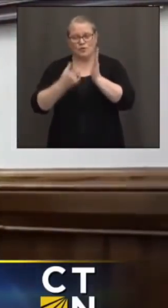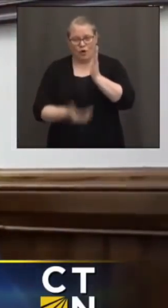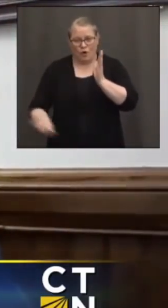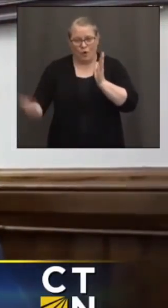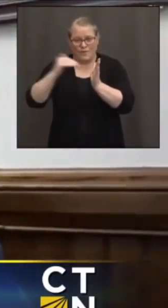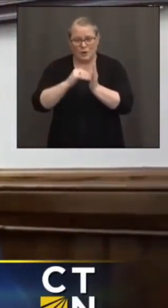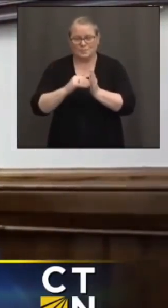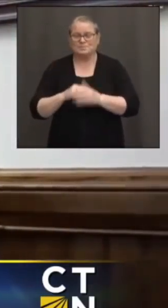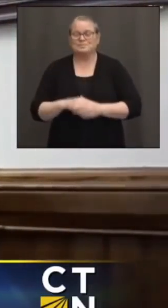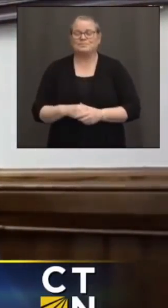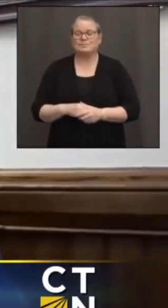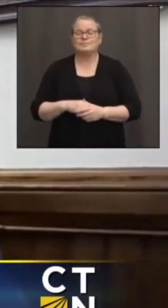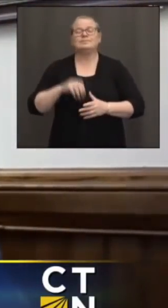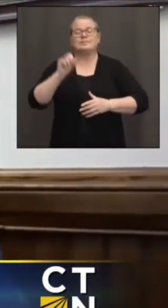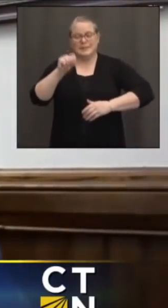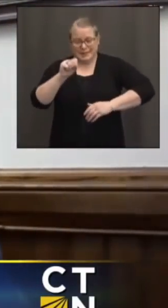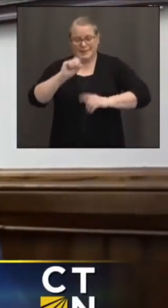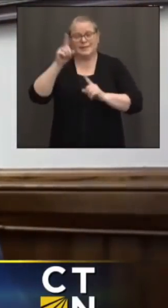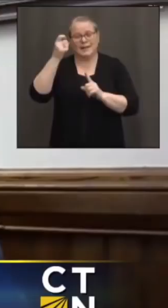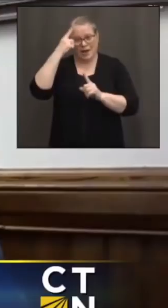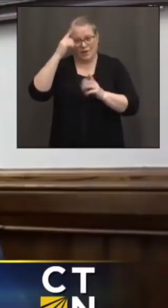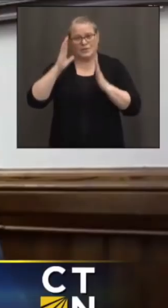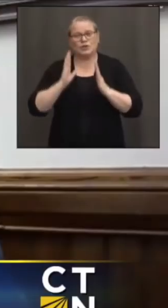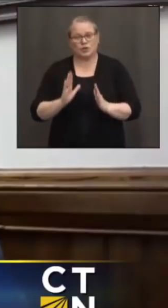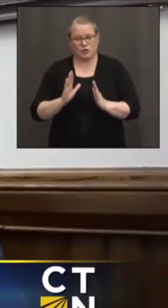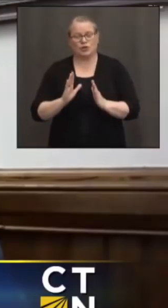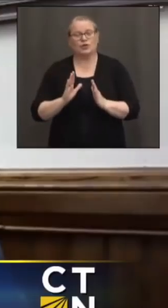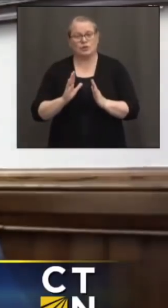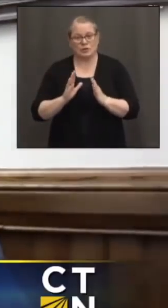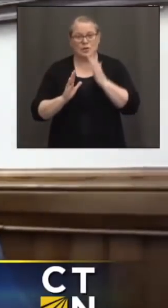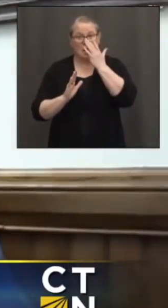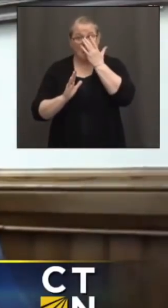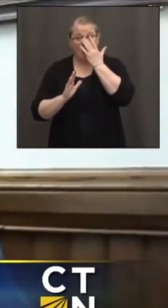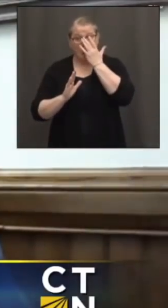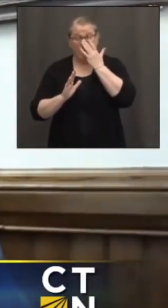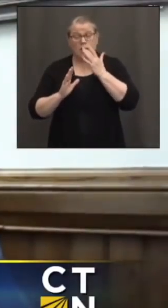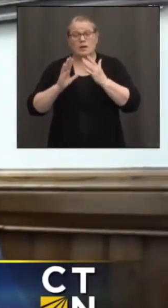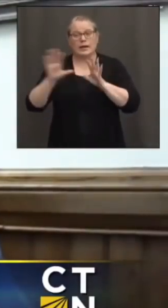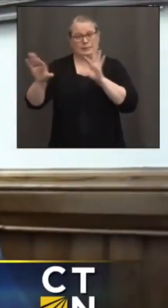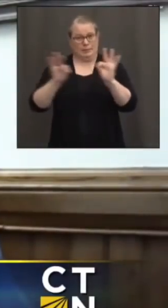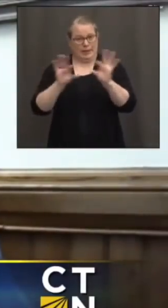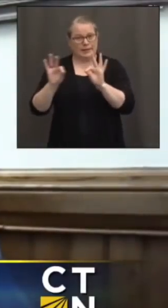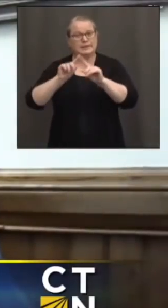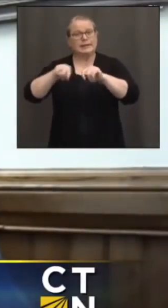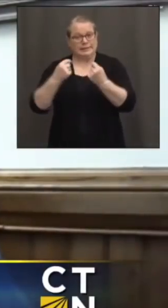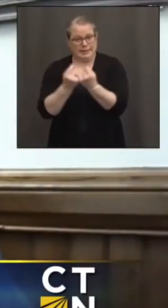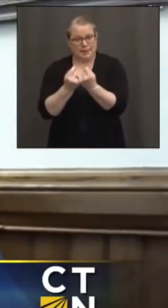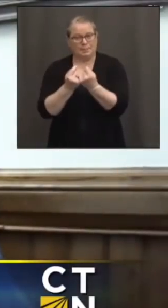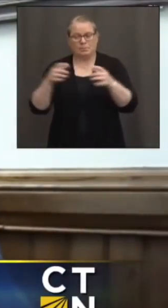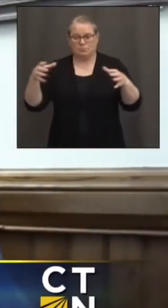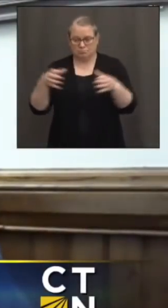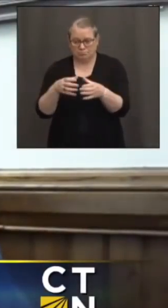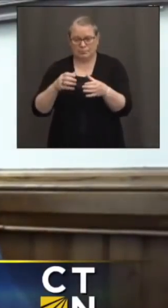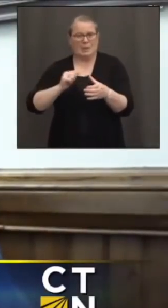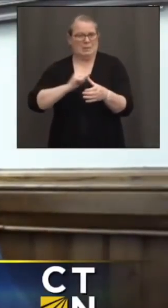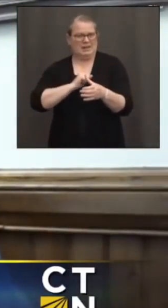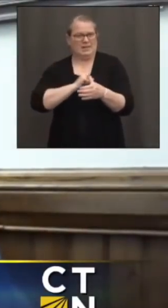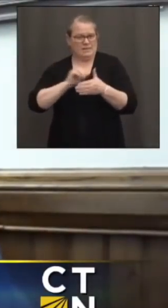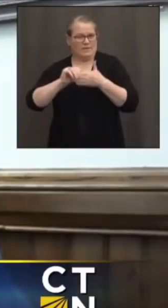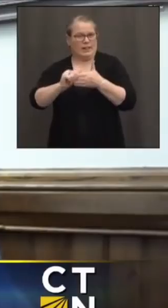Yes, the governor has basically put forth a team internally, led by myself and